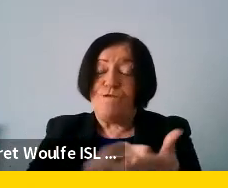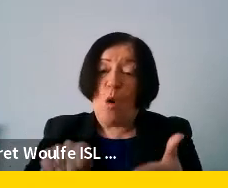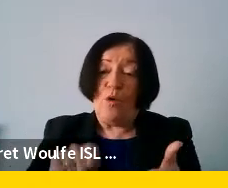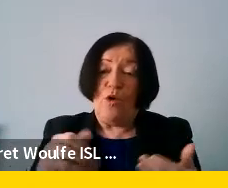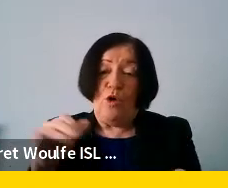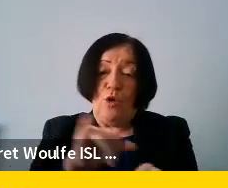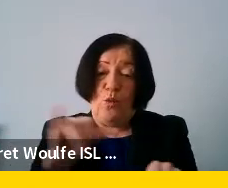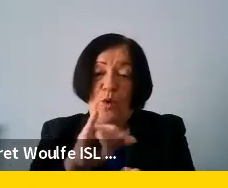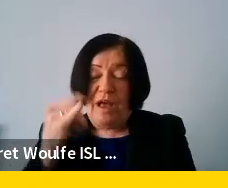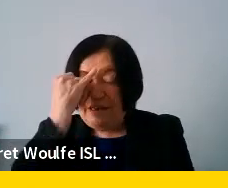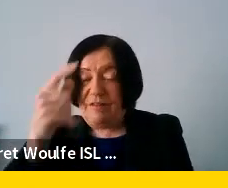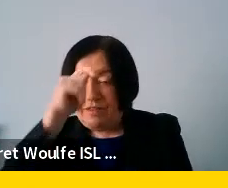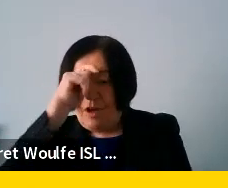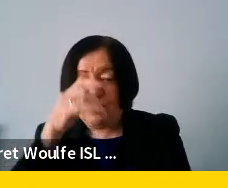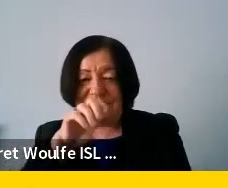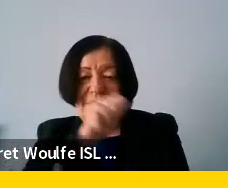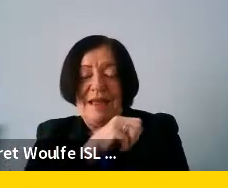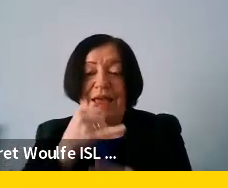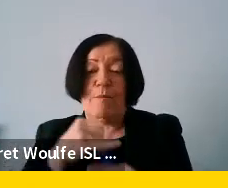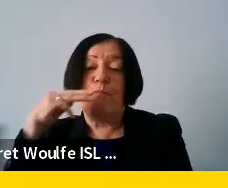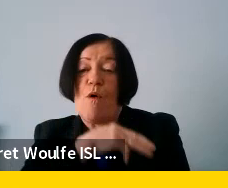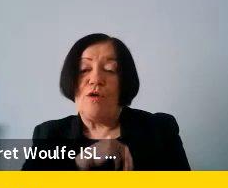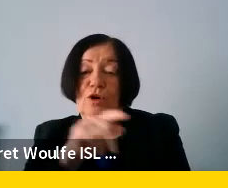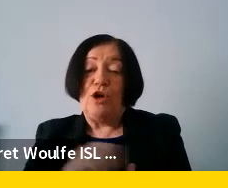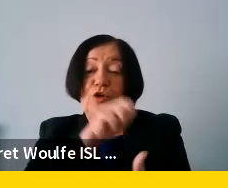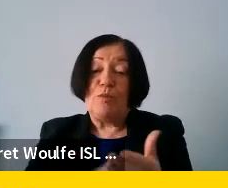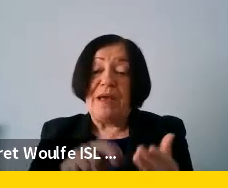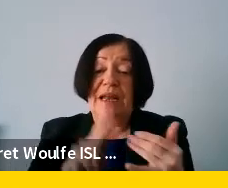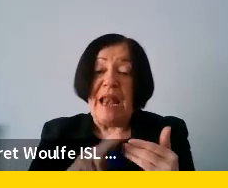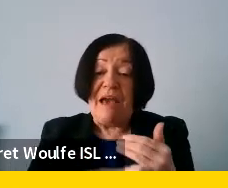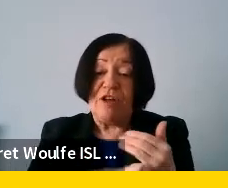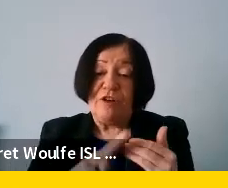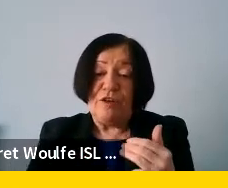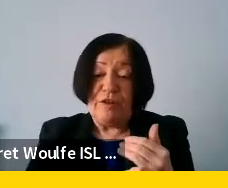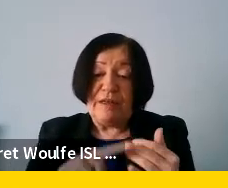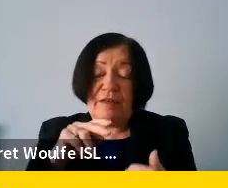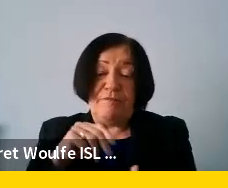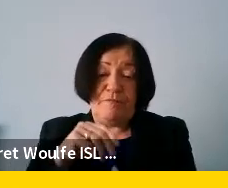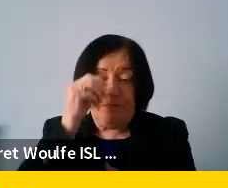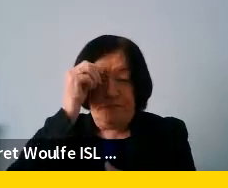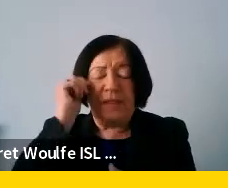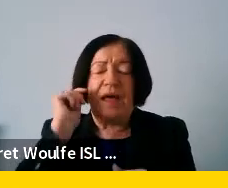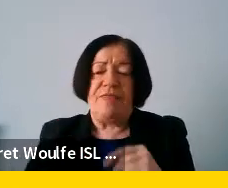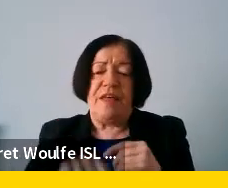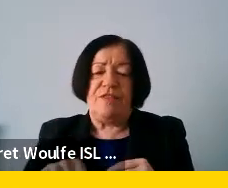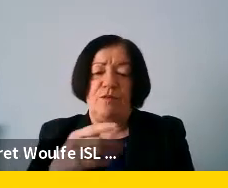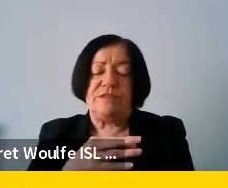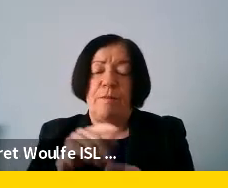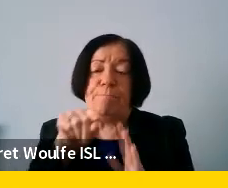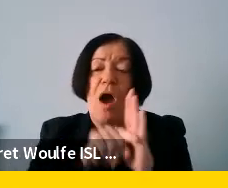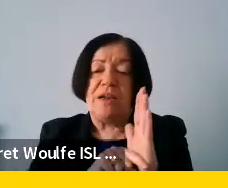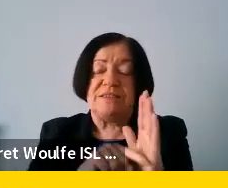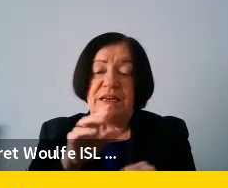ideas they thought were the most important to bring to the european level in the conference of the future of europe and then there was the fall policy